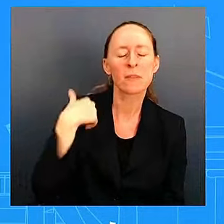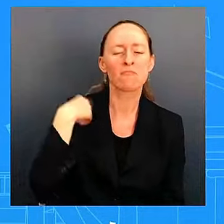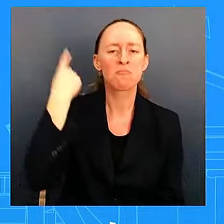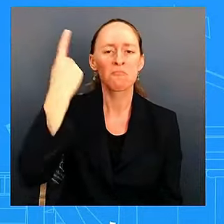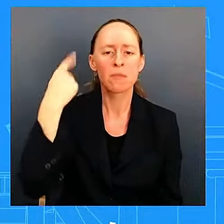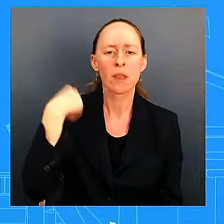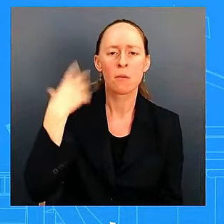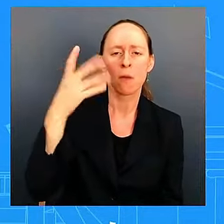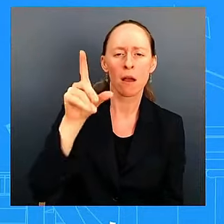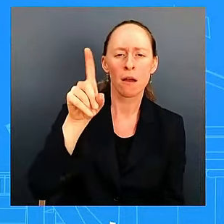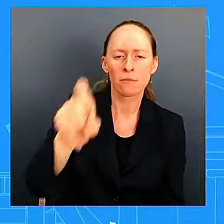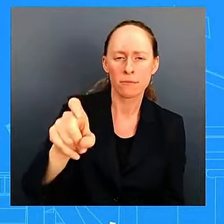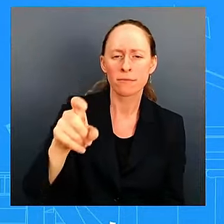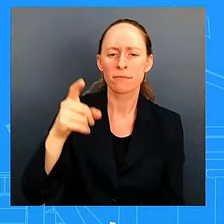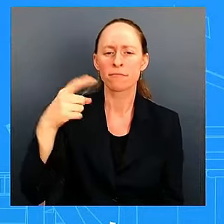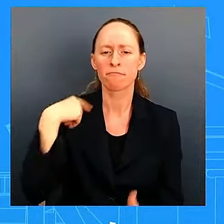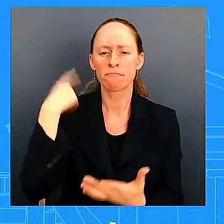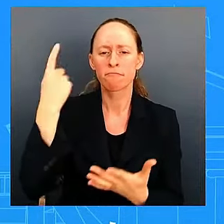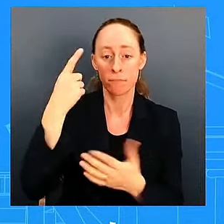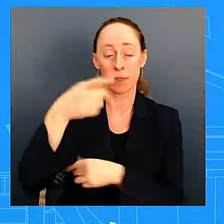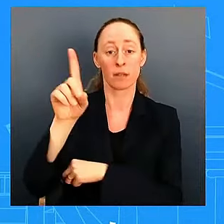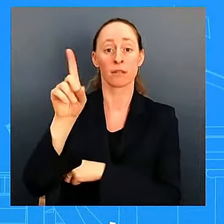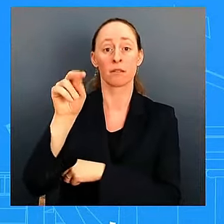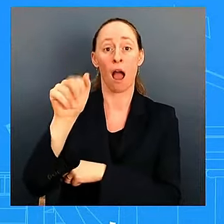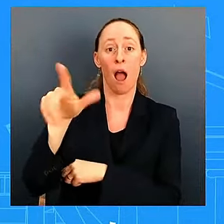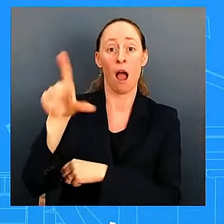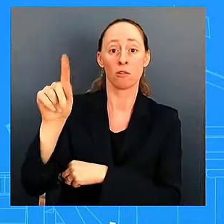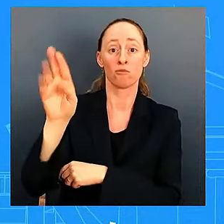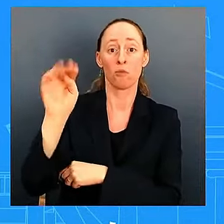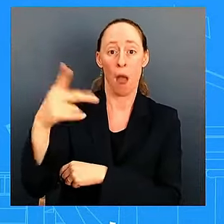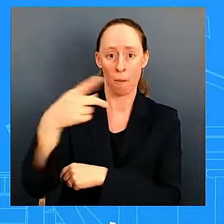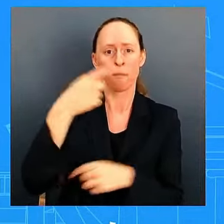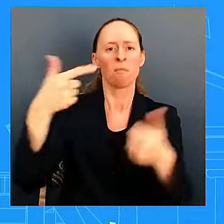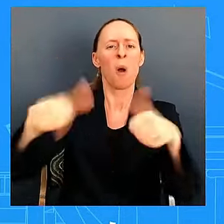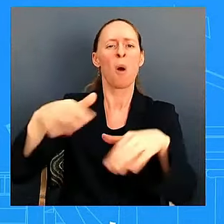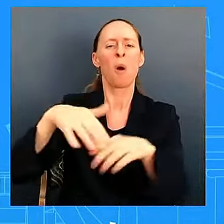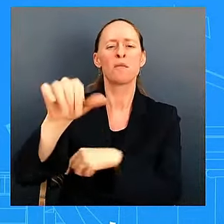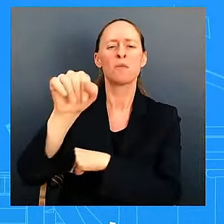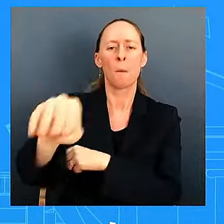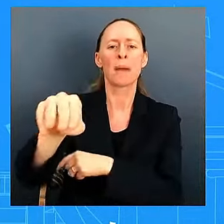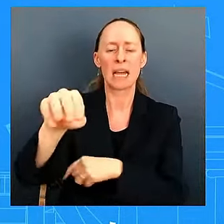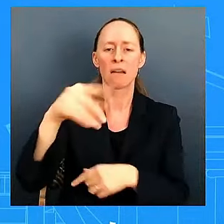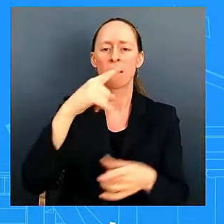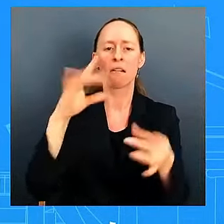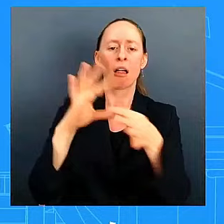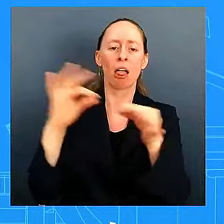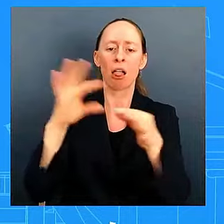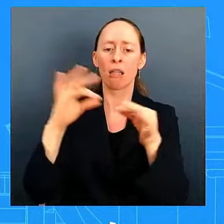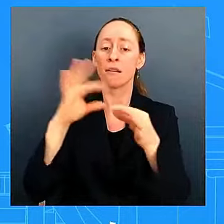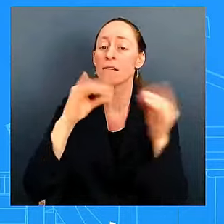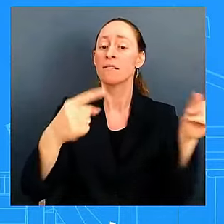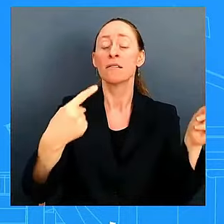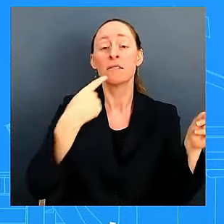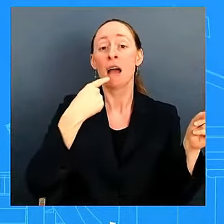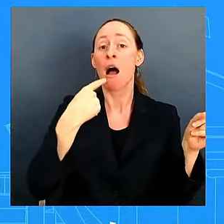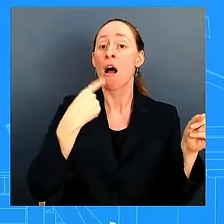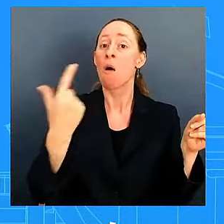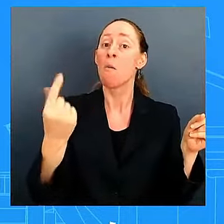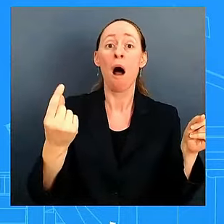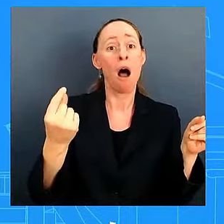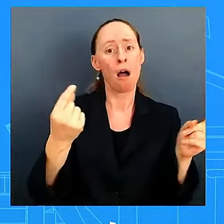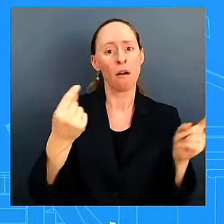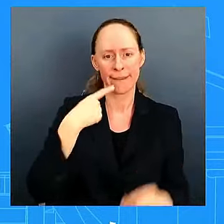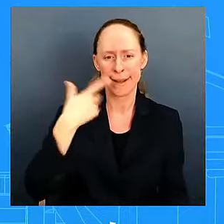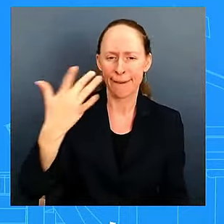quote the democrats are interfering with my campaign by not giving us the proper number of people within secret service that are necessary for security